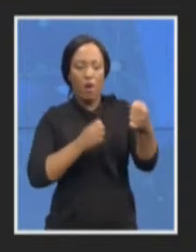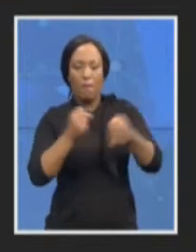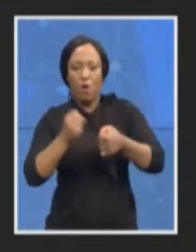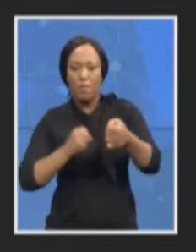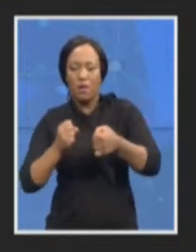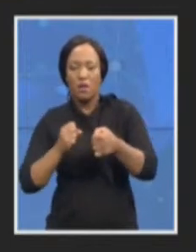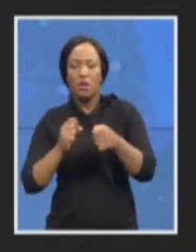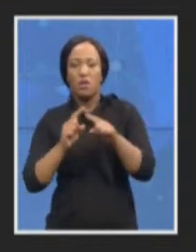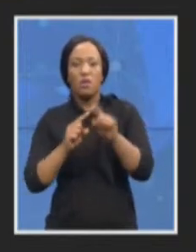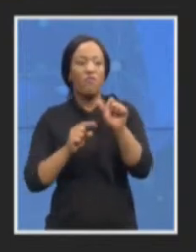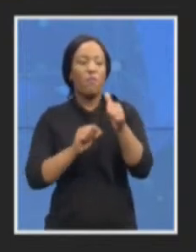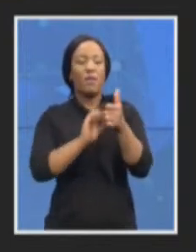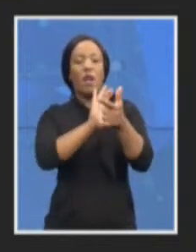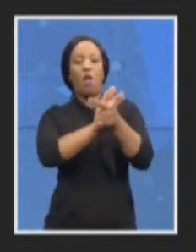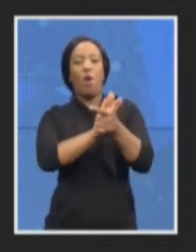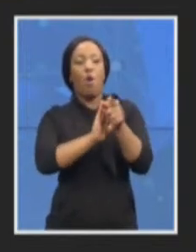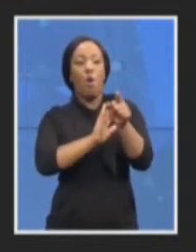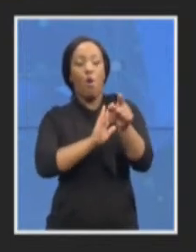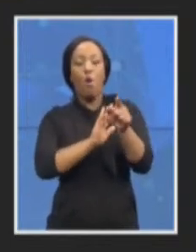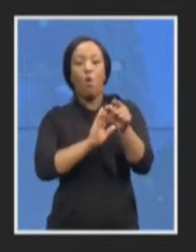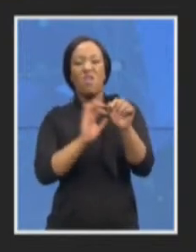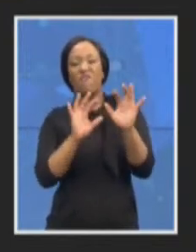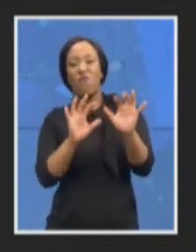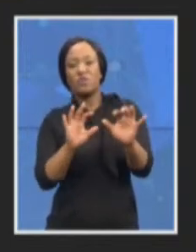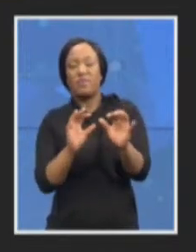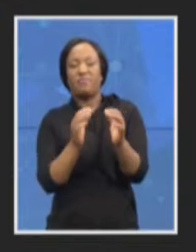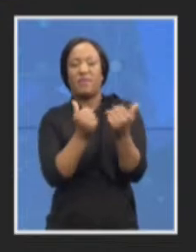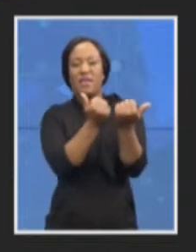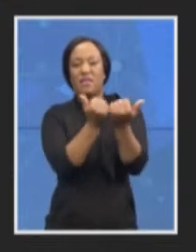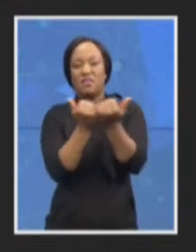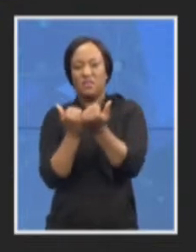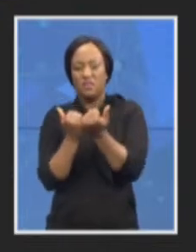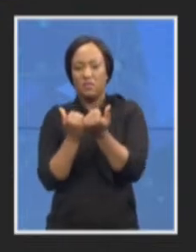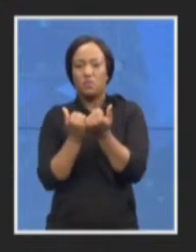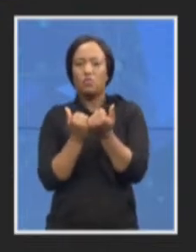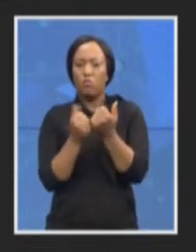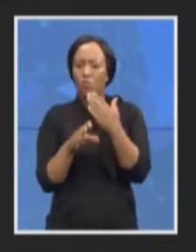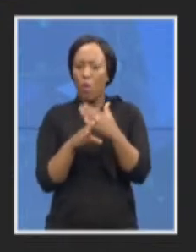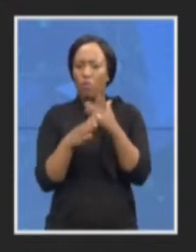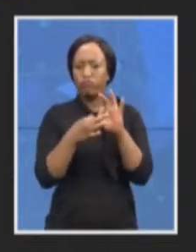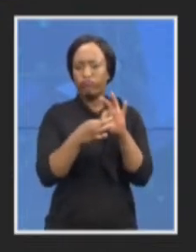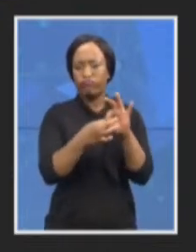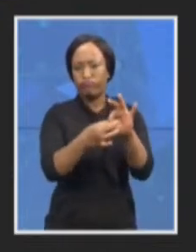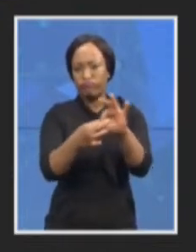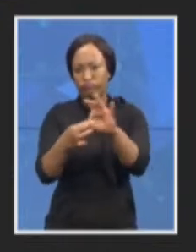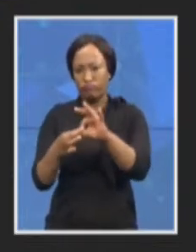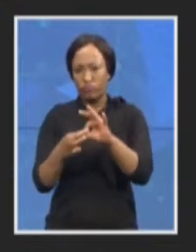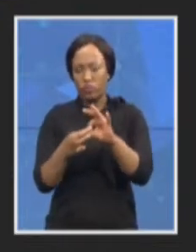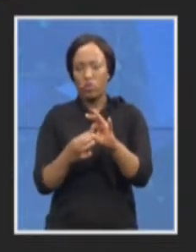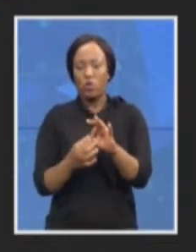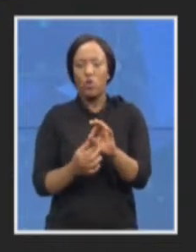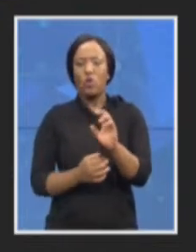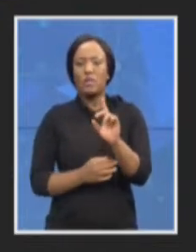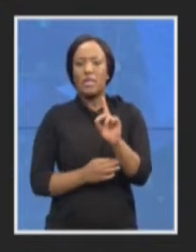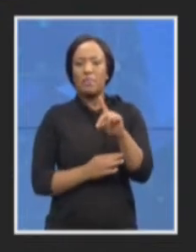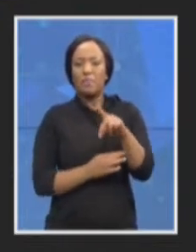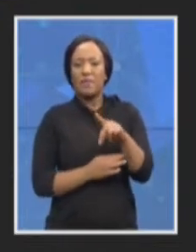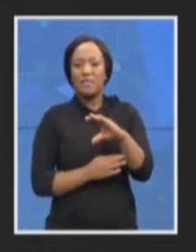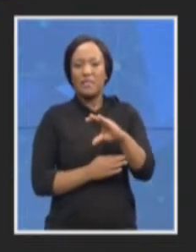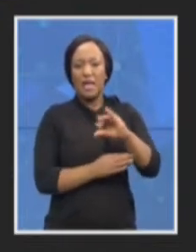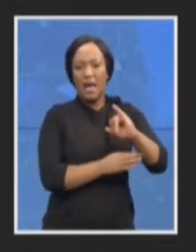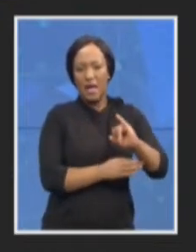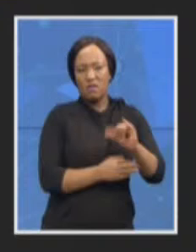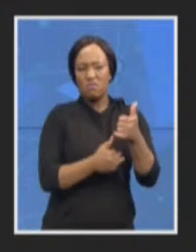So, we've got good relationships with DPCI, the Hawks. We've got they've seconded